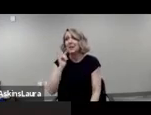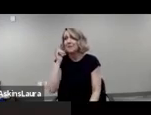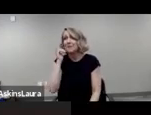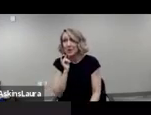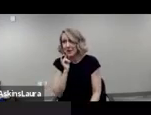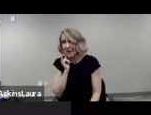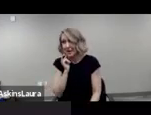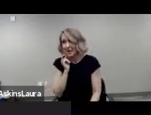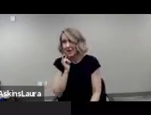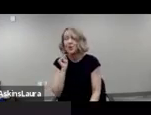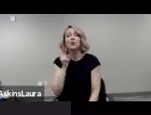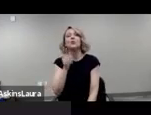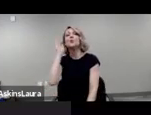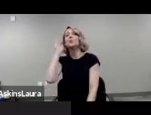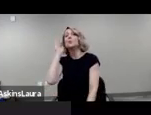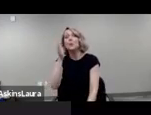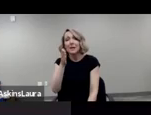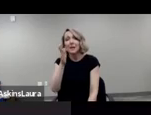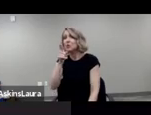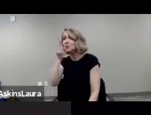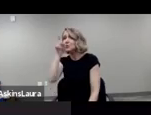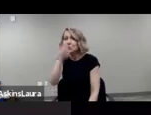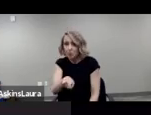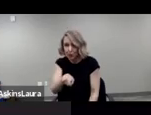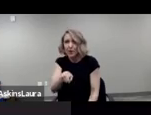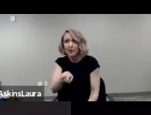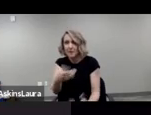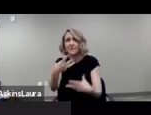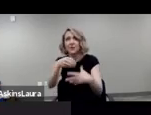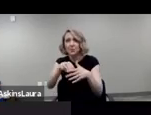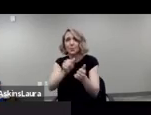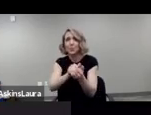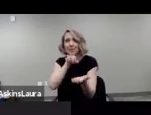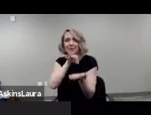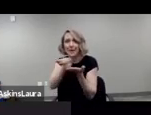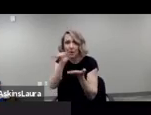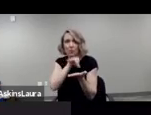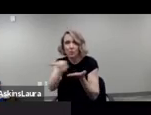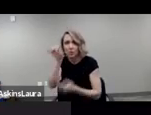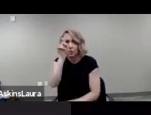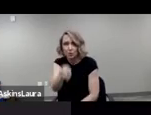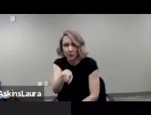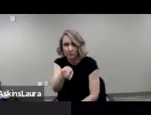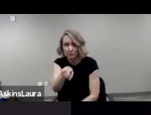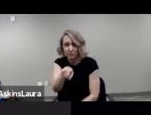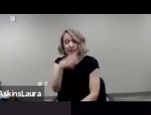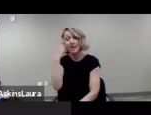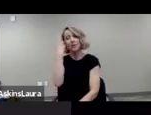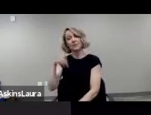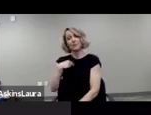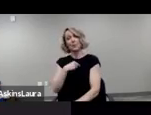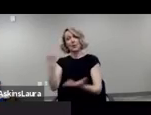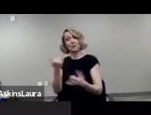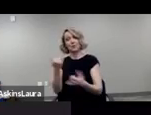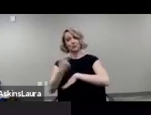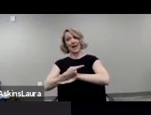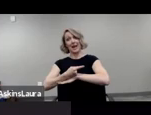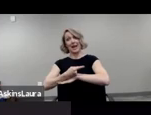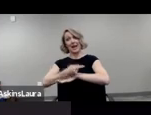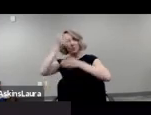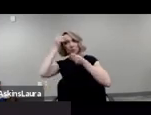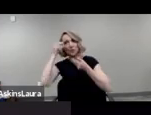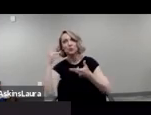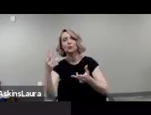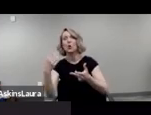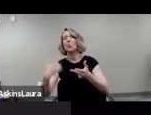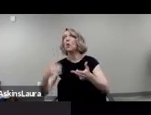you will be and you should be counted and the reason why we are all here today is to share what is at stake there's